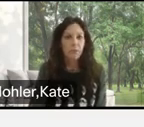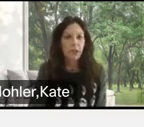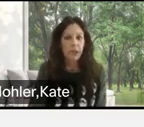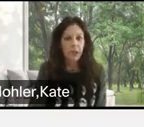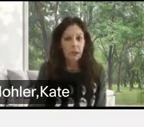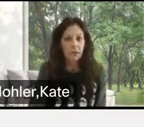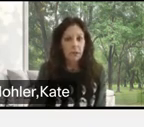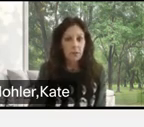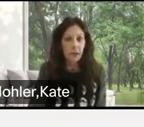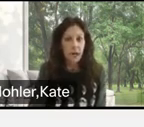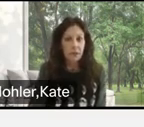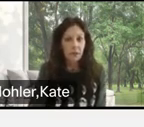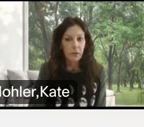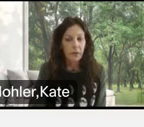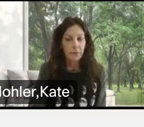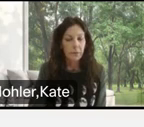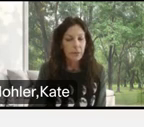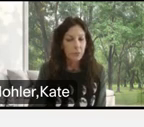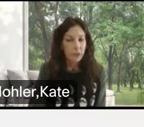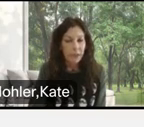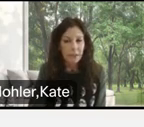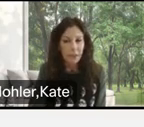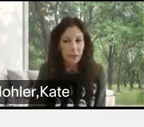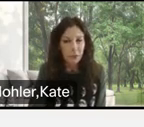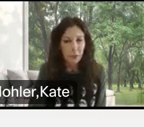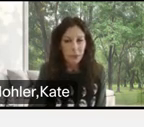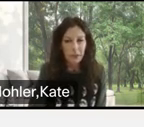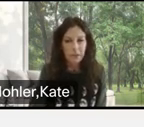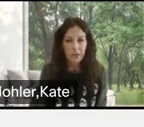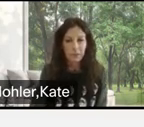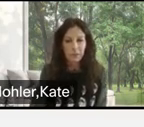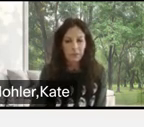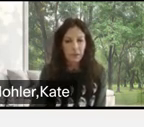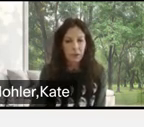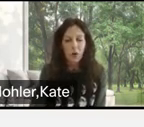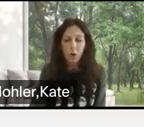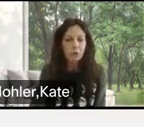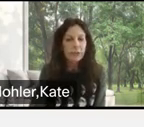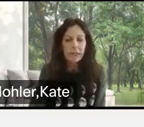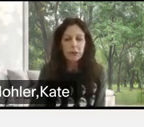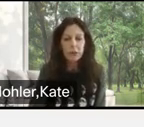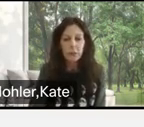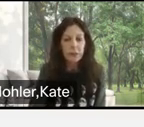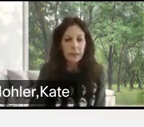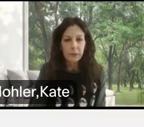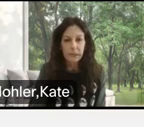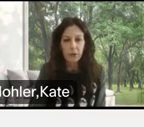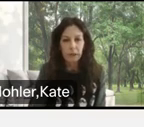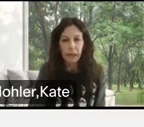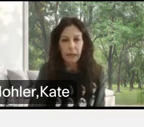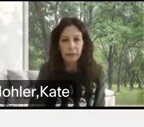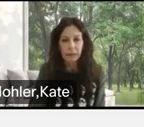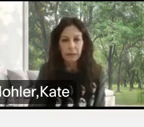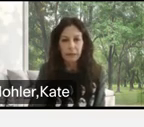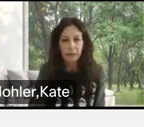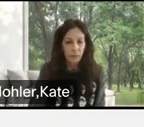You need to be here to do that, um, but really that's not true because. You know, whole relationships take place